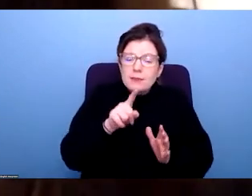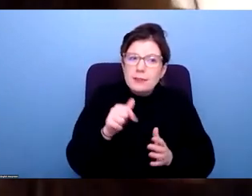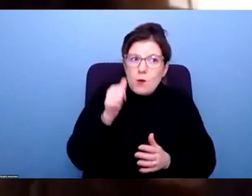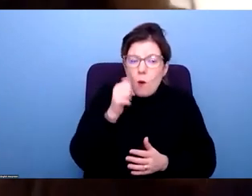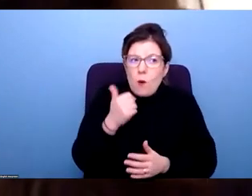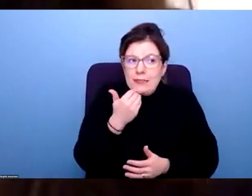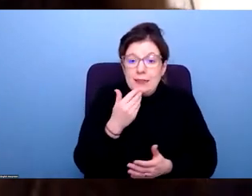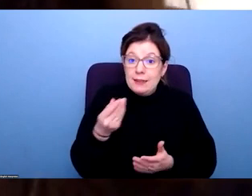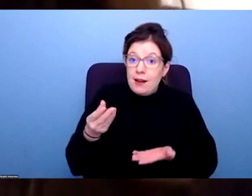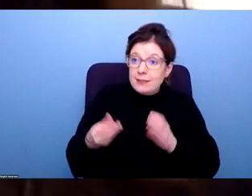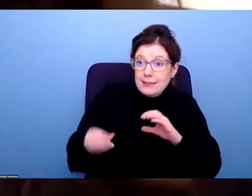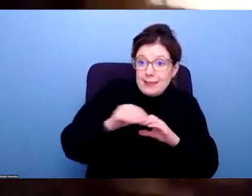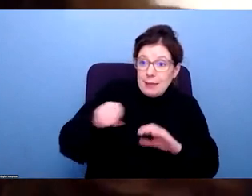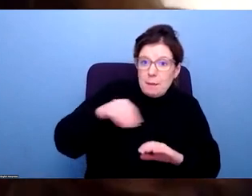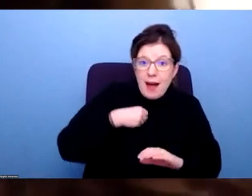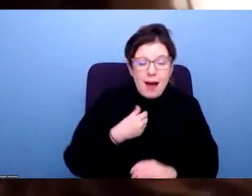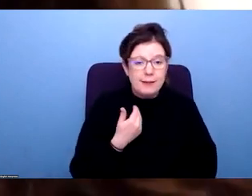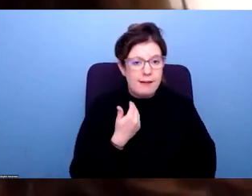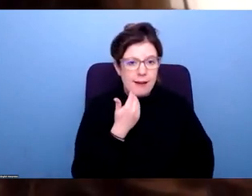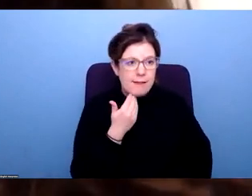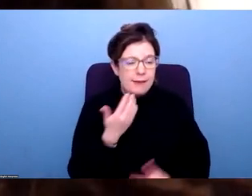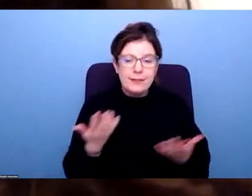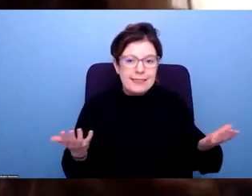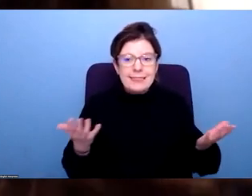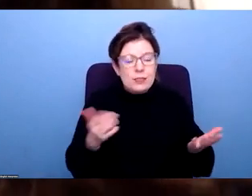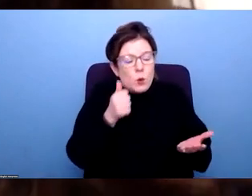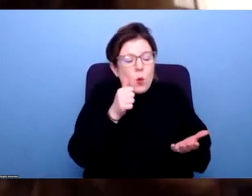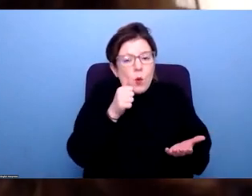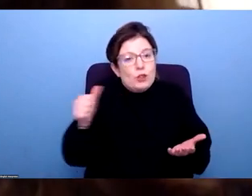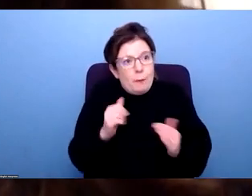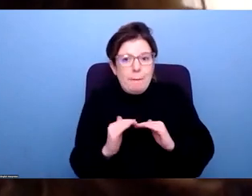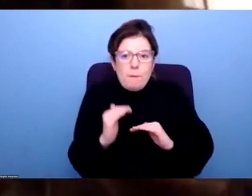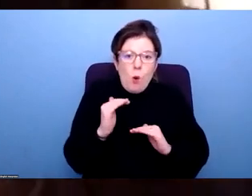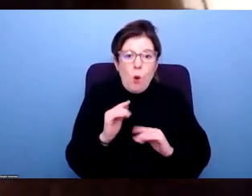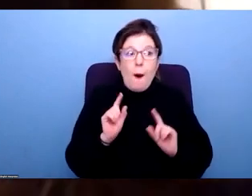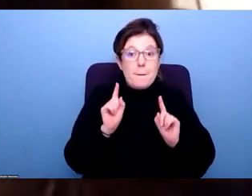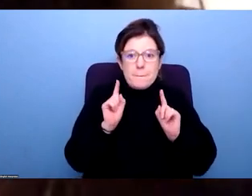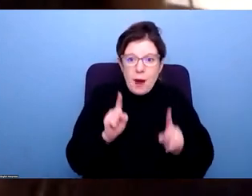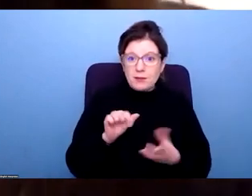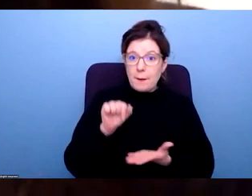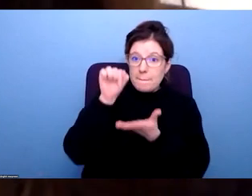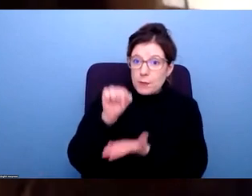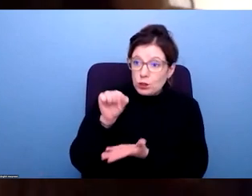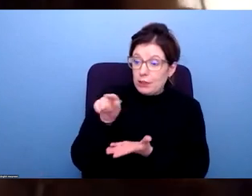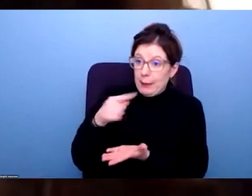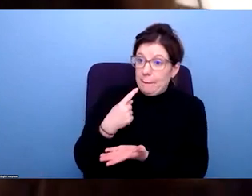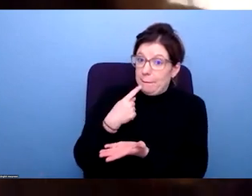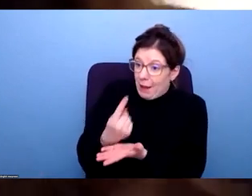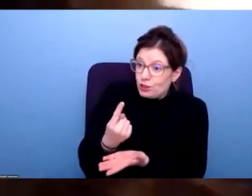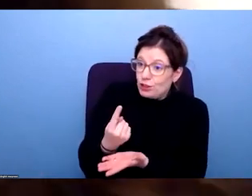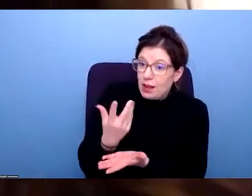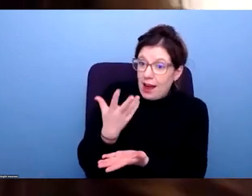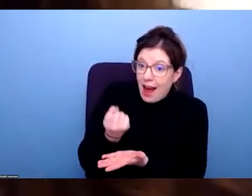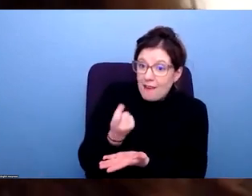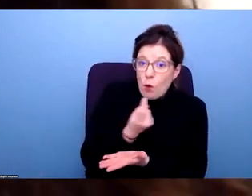haven't been anywhere near enough as what they should have been. But the fact that that even in the budget, things have been mentioned, that there have been runoff